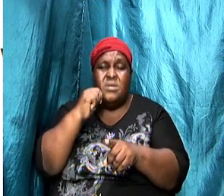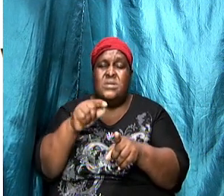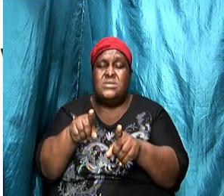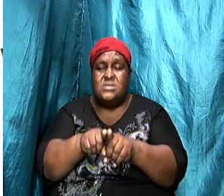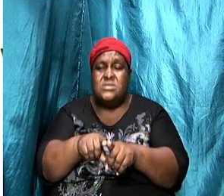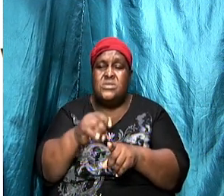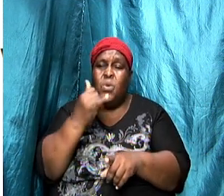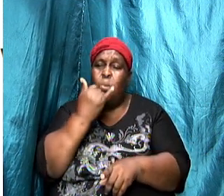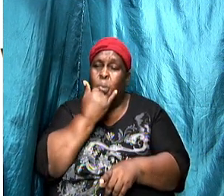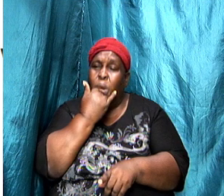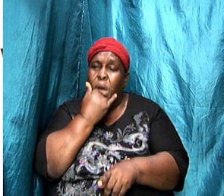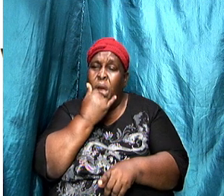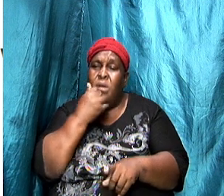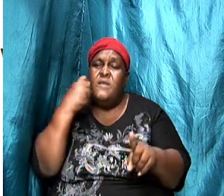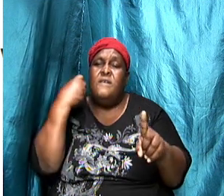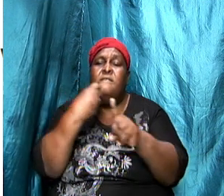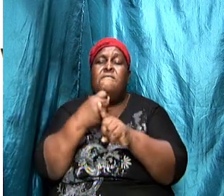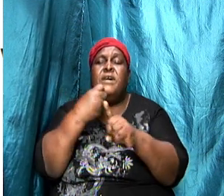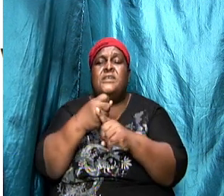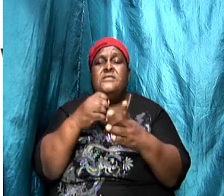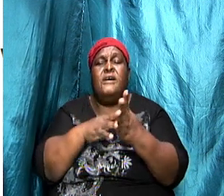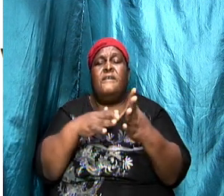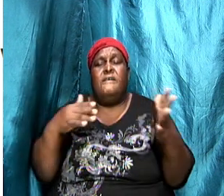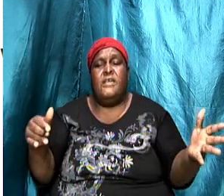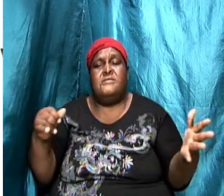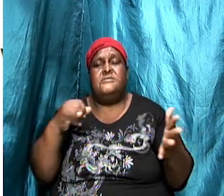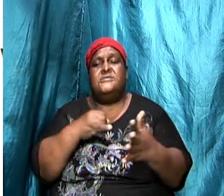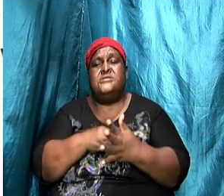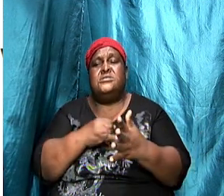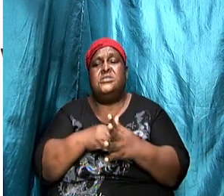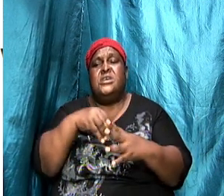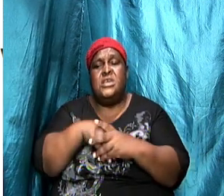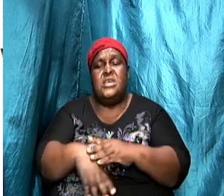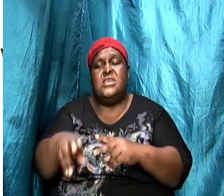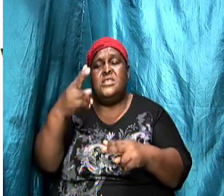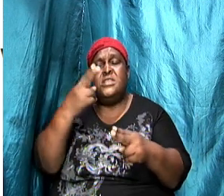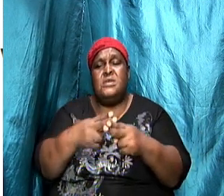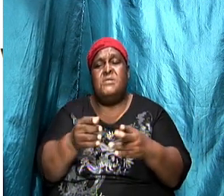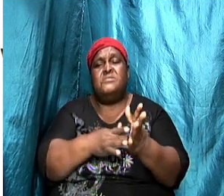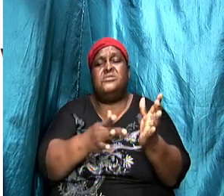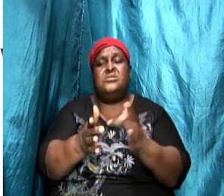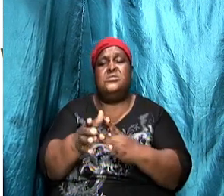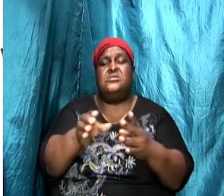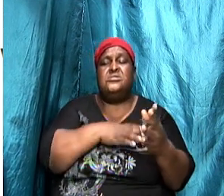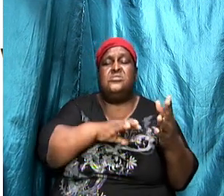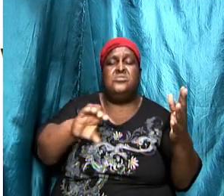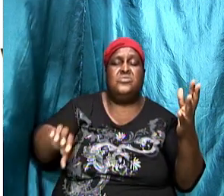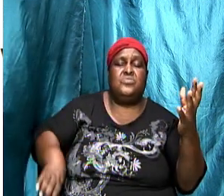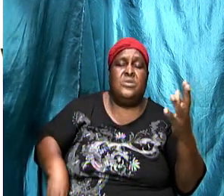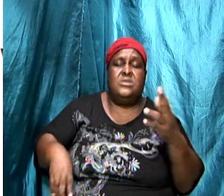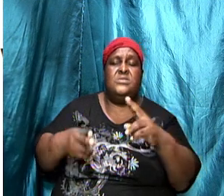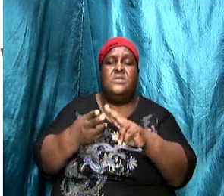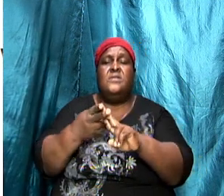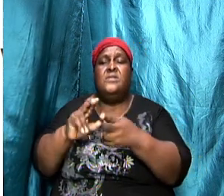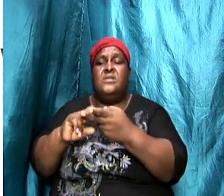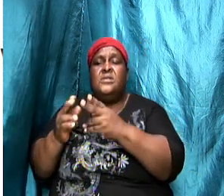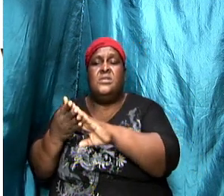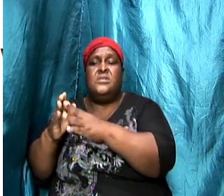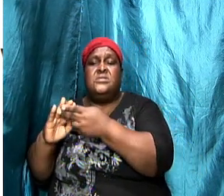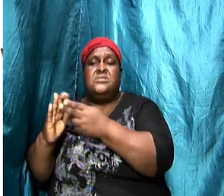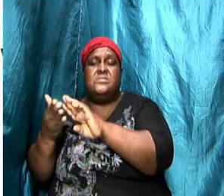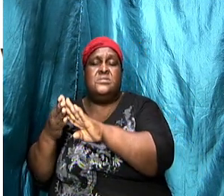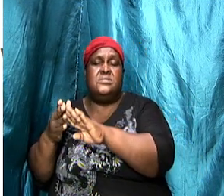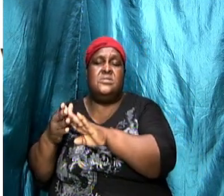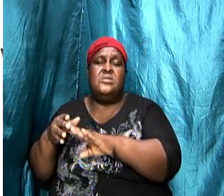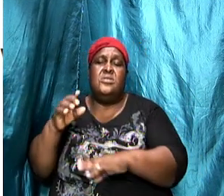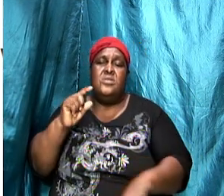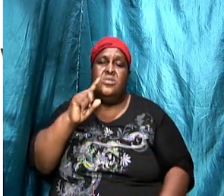against it in the most vehement way in the name of Jesus Christ of Nazareth you are going to be found out and